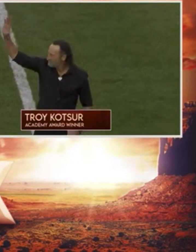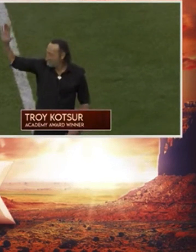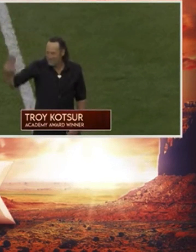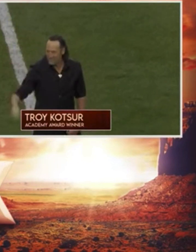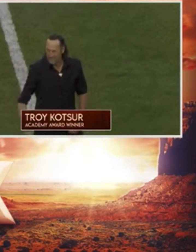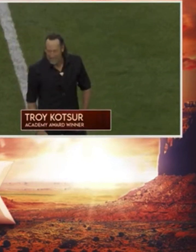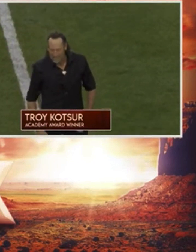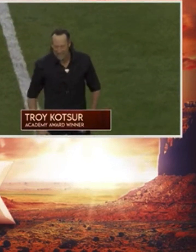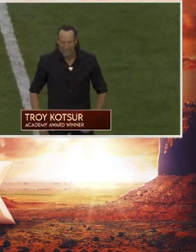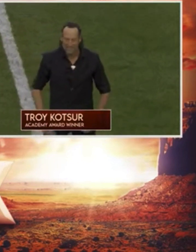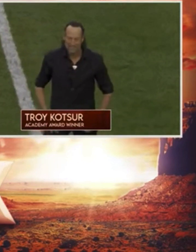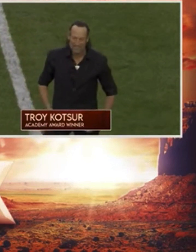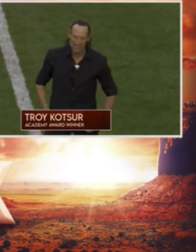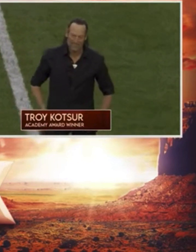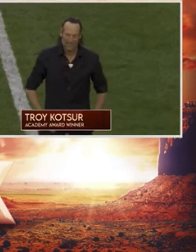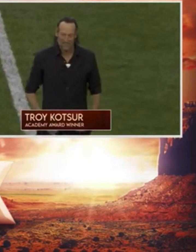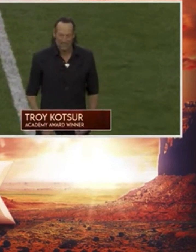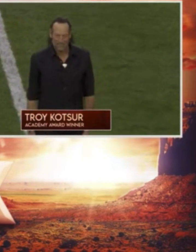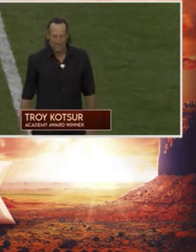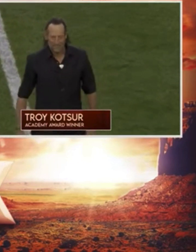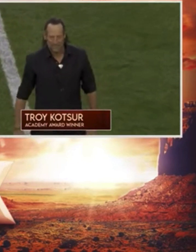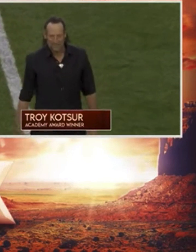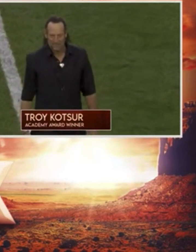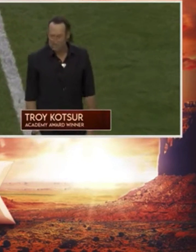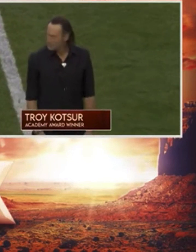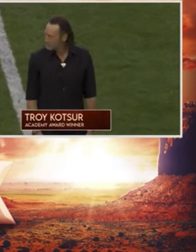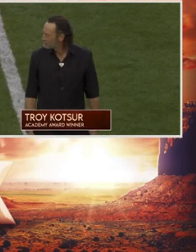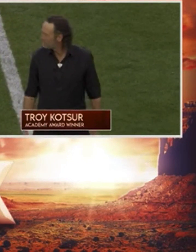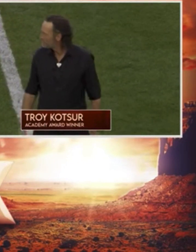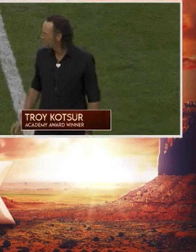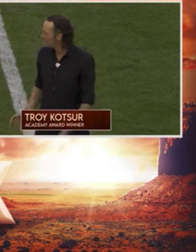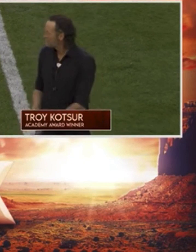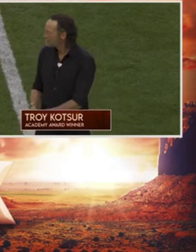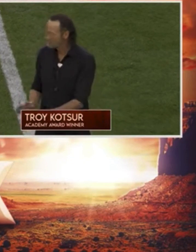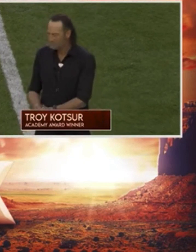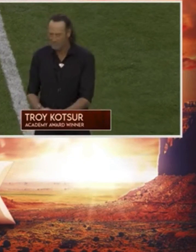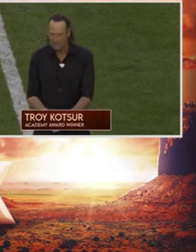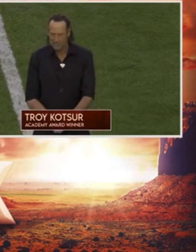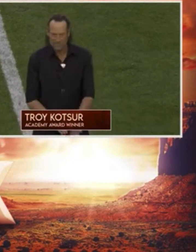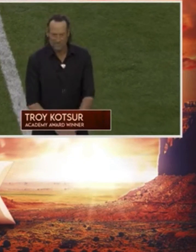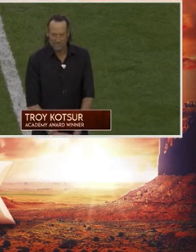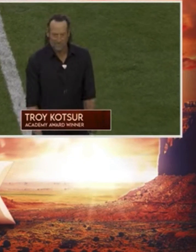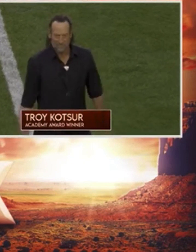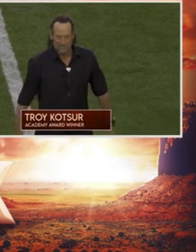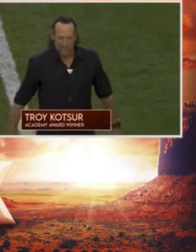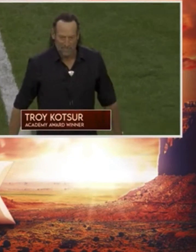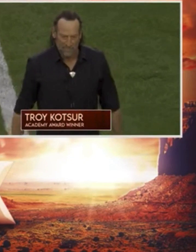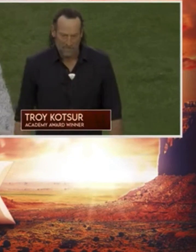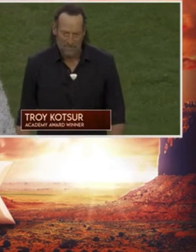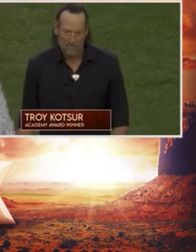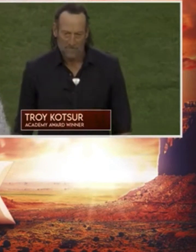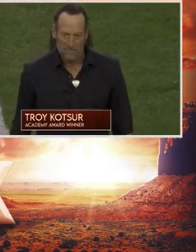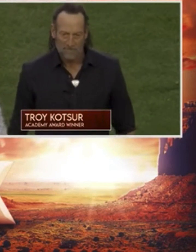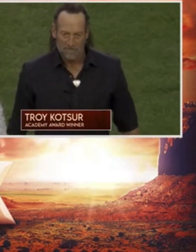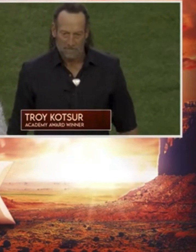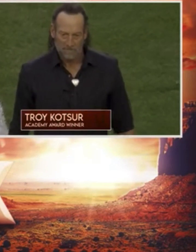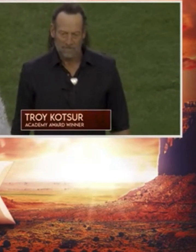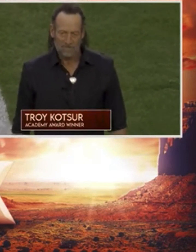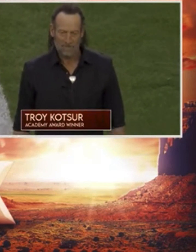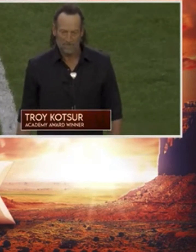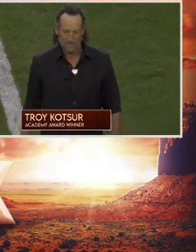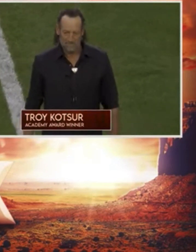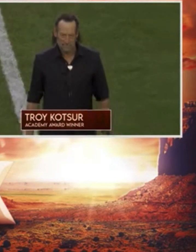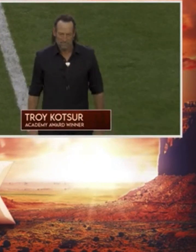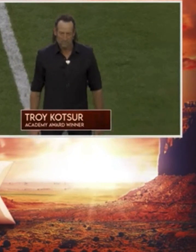To honor America with the performance of the National Anthem, eight-time Grammy Award winner,